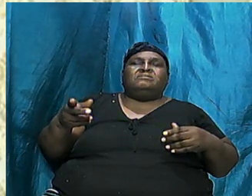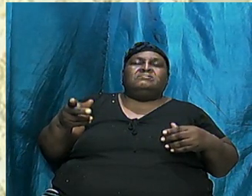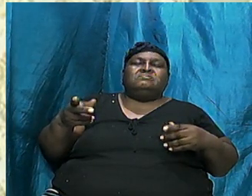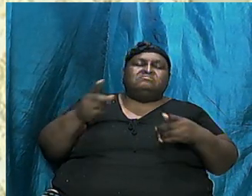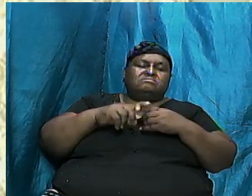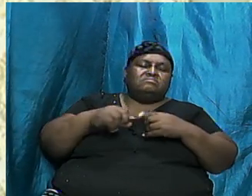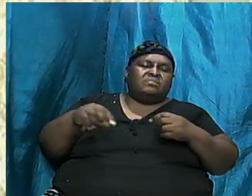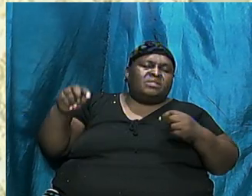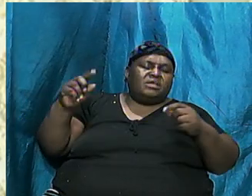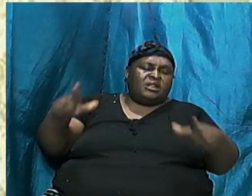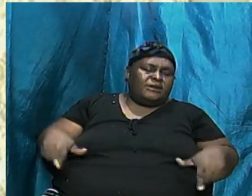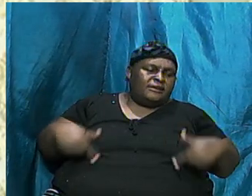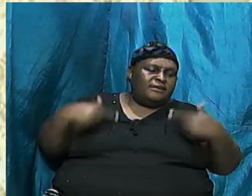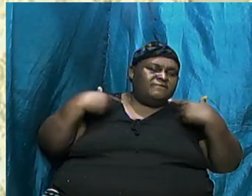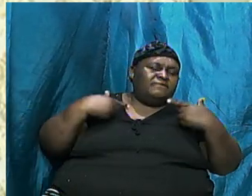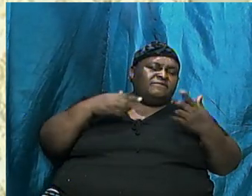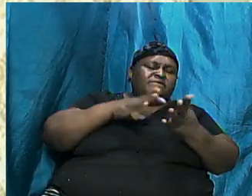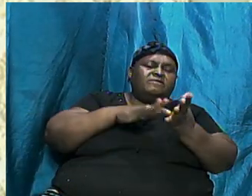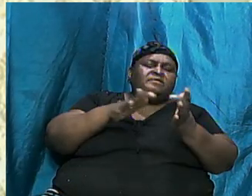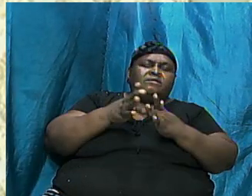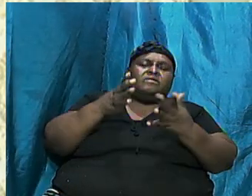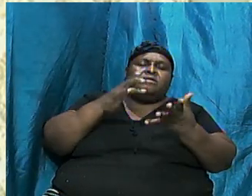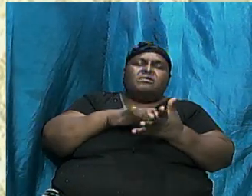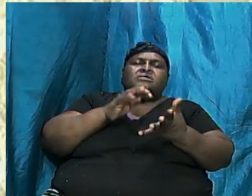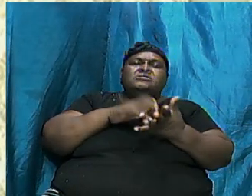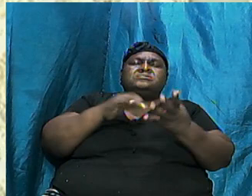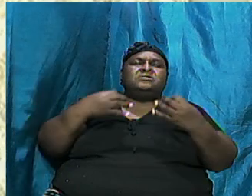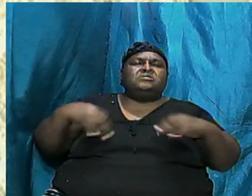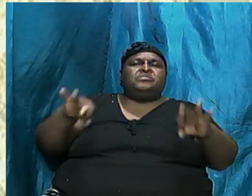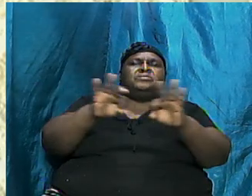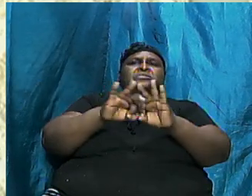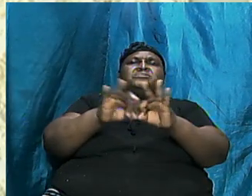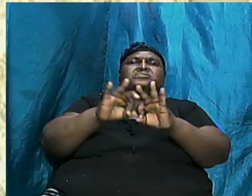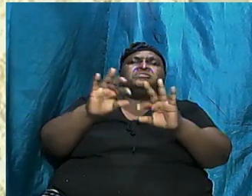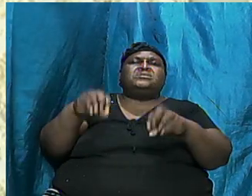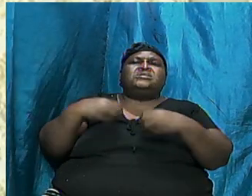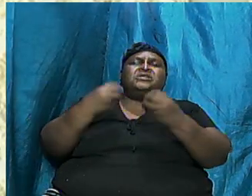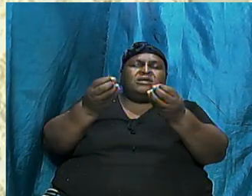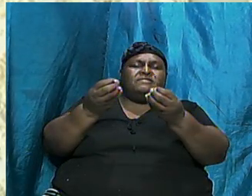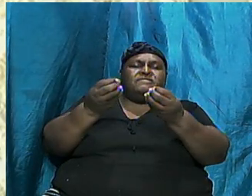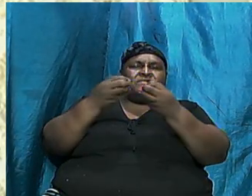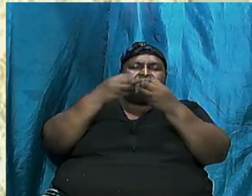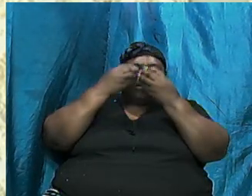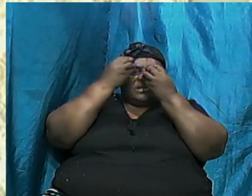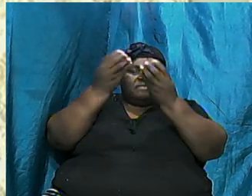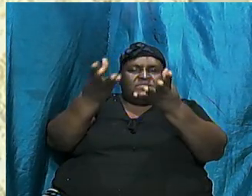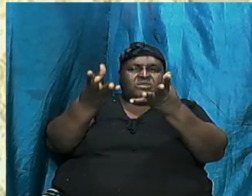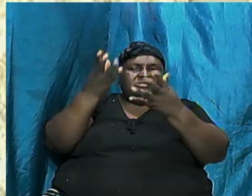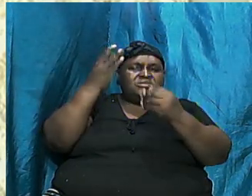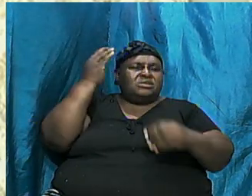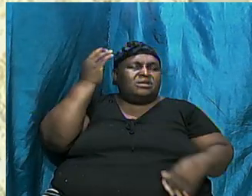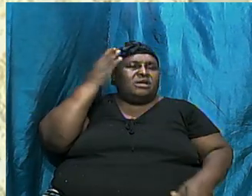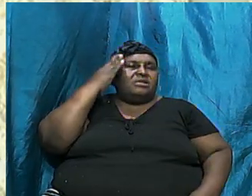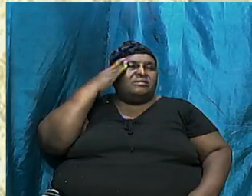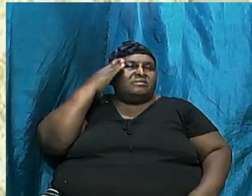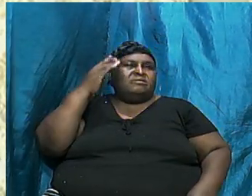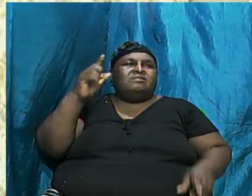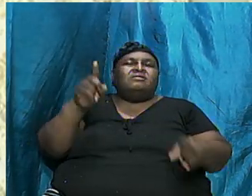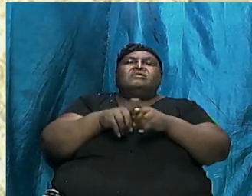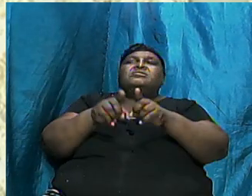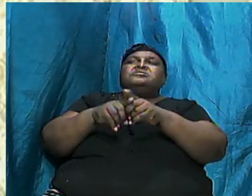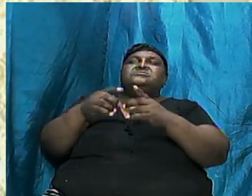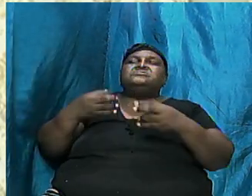Things That We So Bible Study Is Important To Gain Information To Gain Knowledge But It Is Also